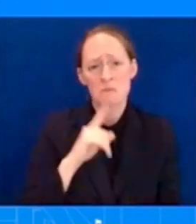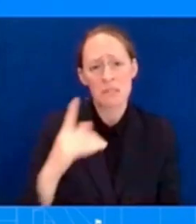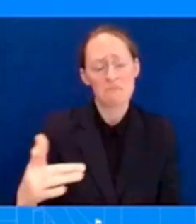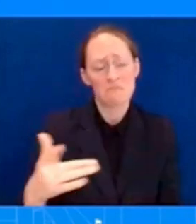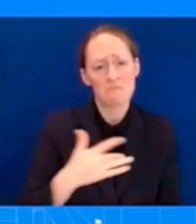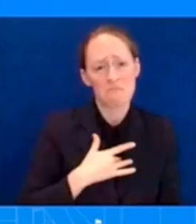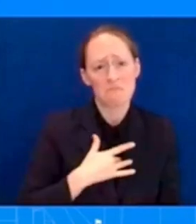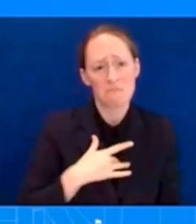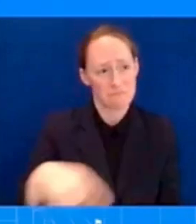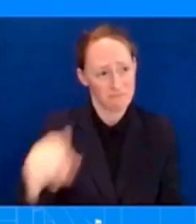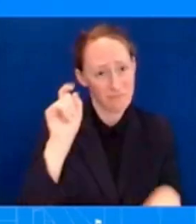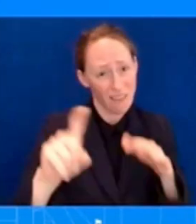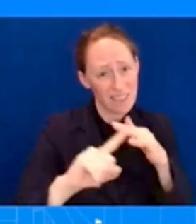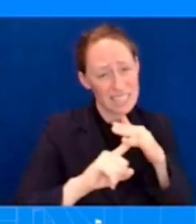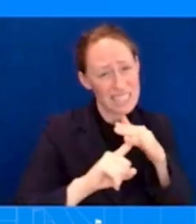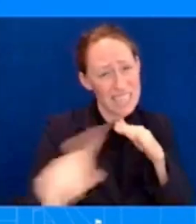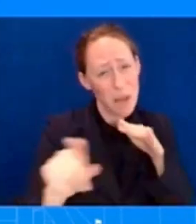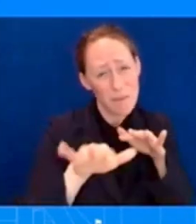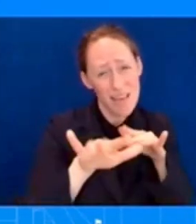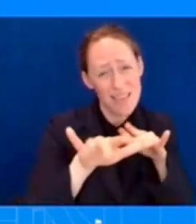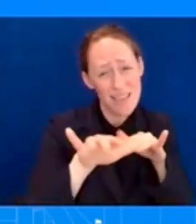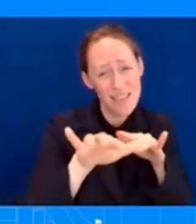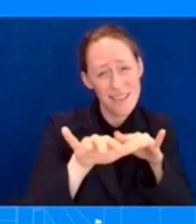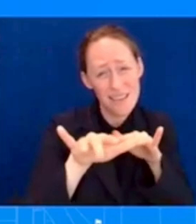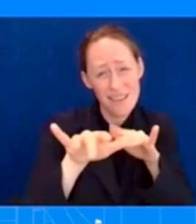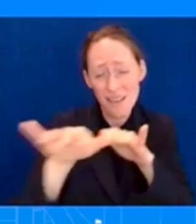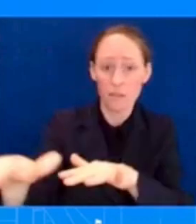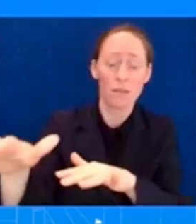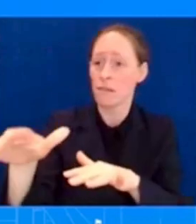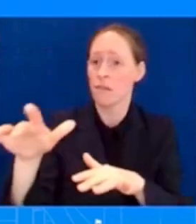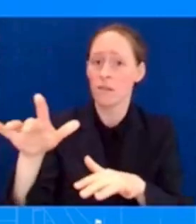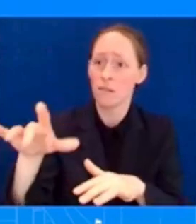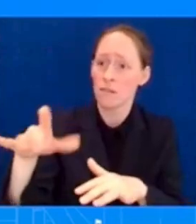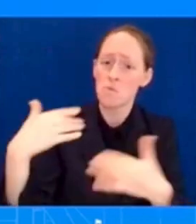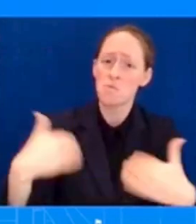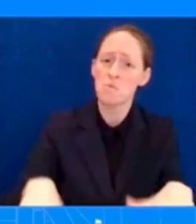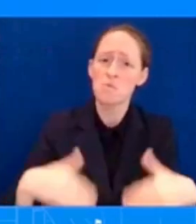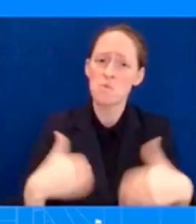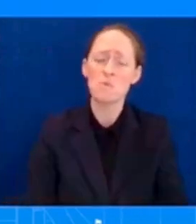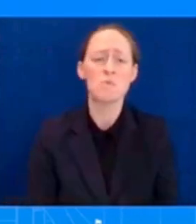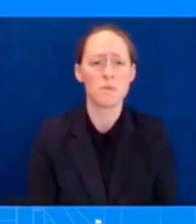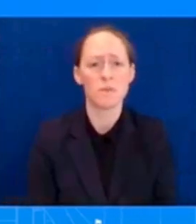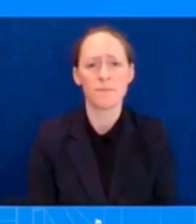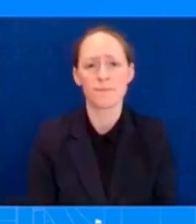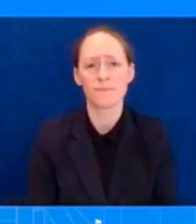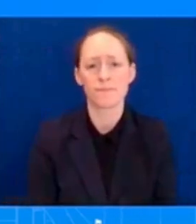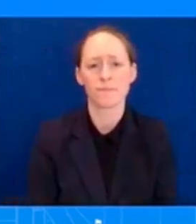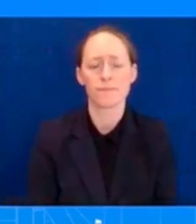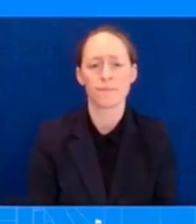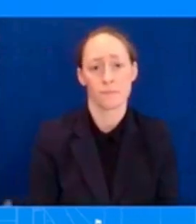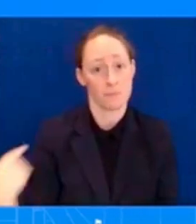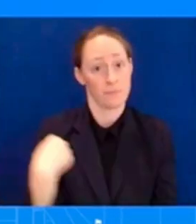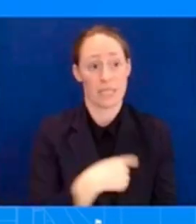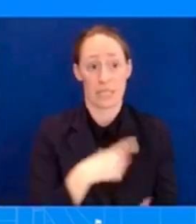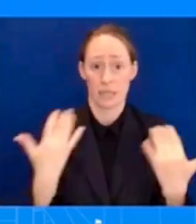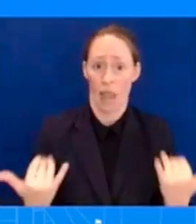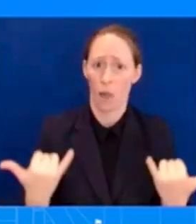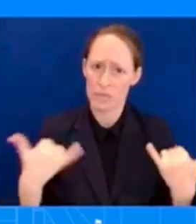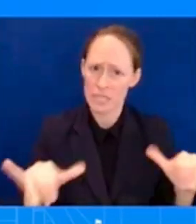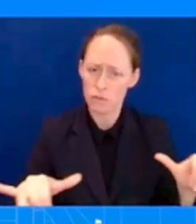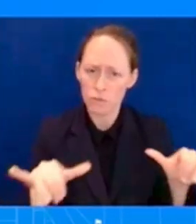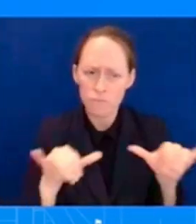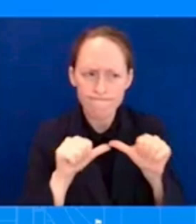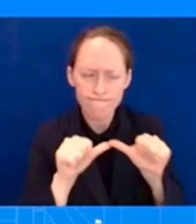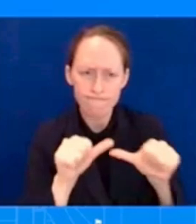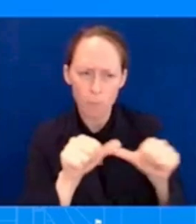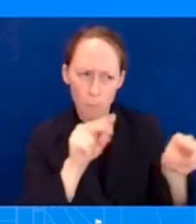while we are here and as we continue to closely monitor the situation on the ground we are continuing to prioritize the safety